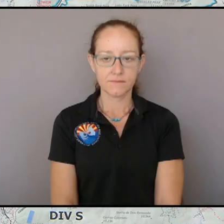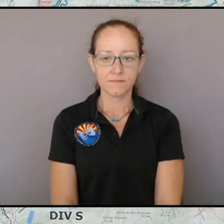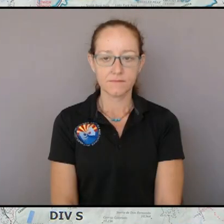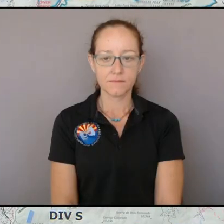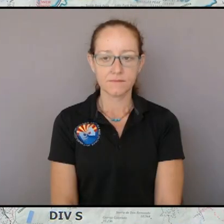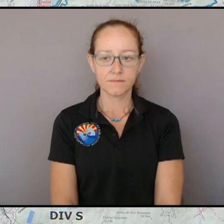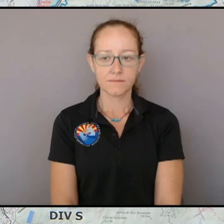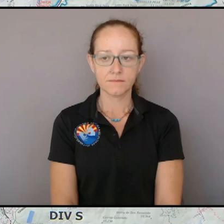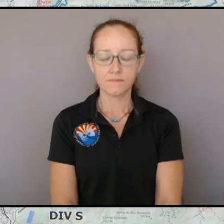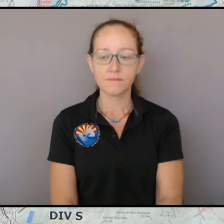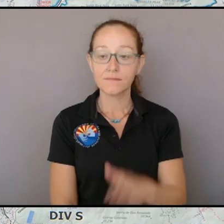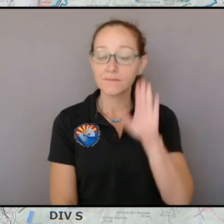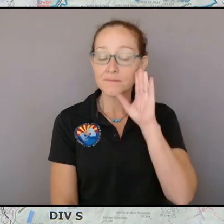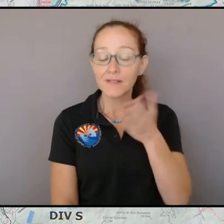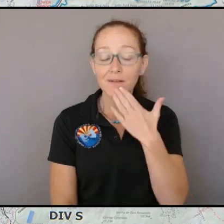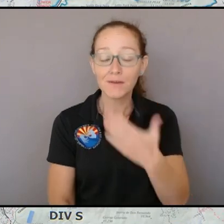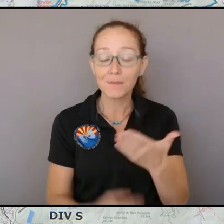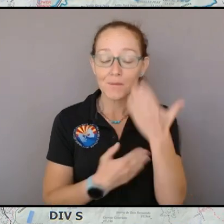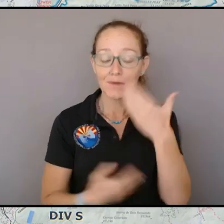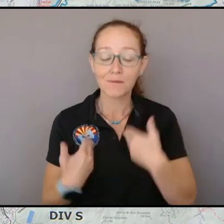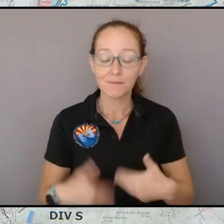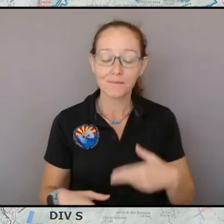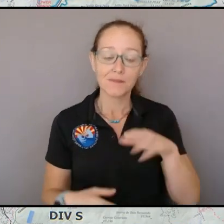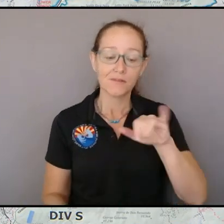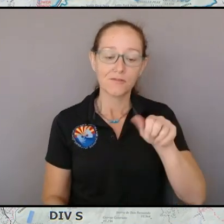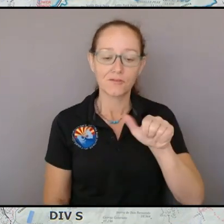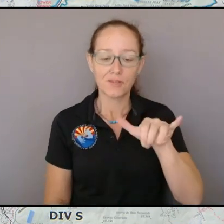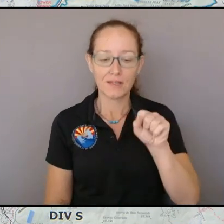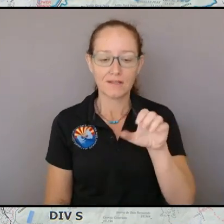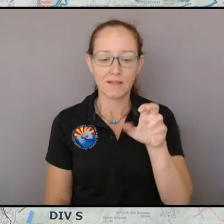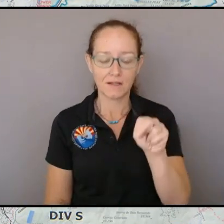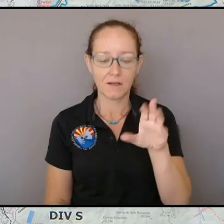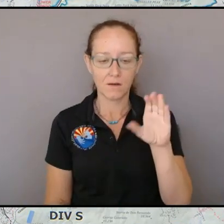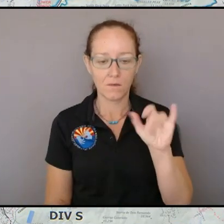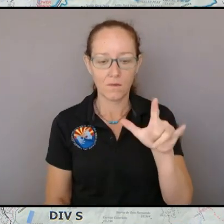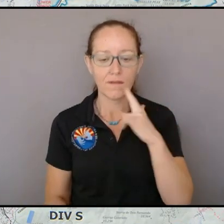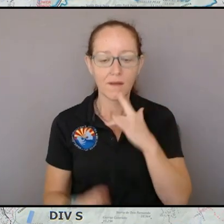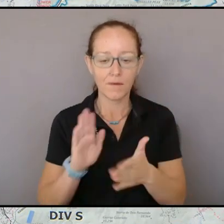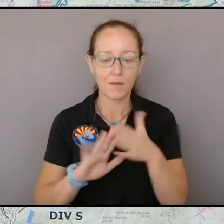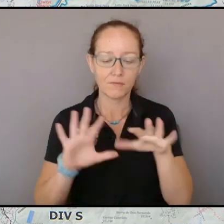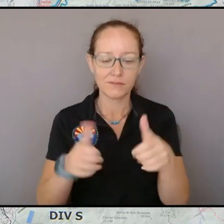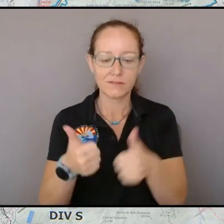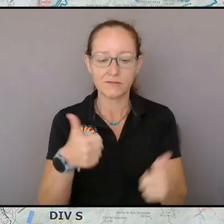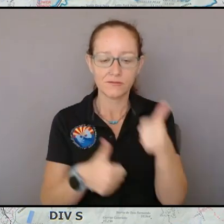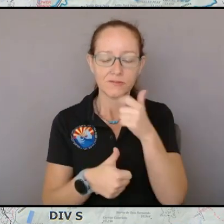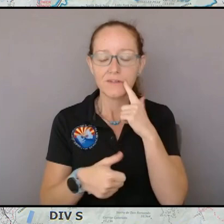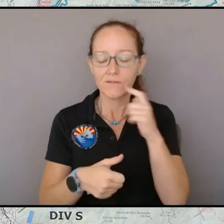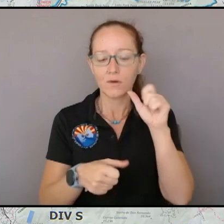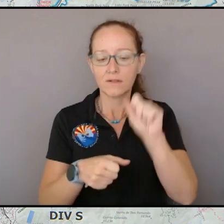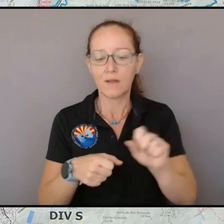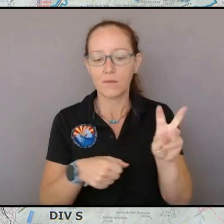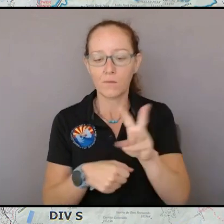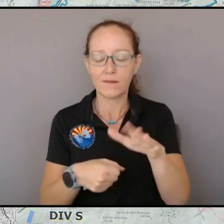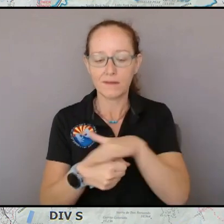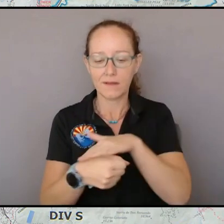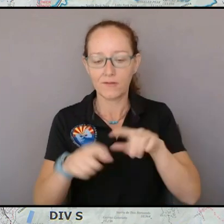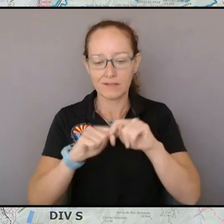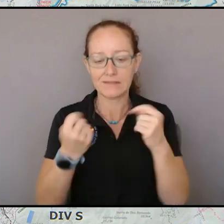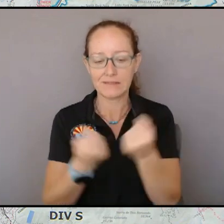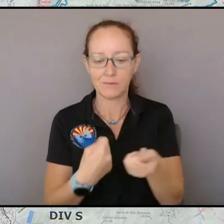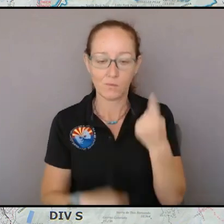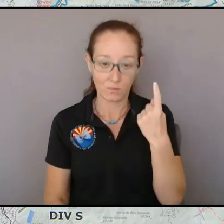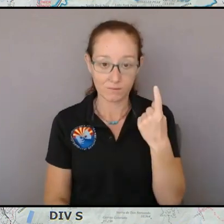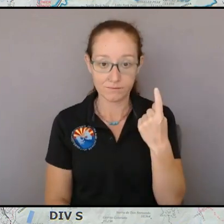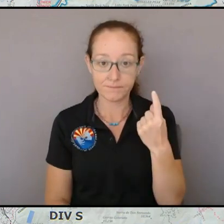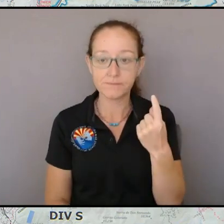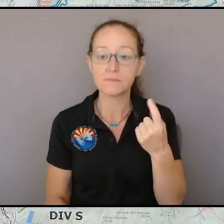hey good morning my name is Jason Coyle operation section chiefs for Southwest area team one today is